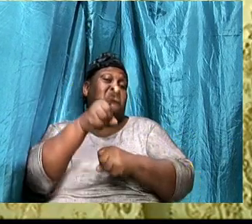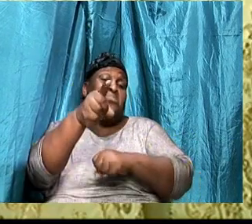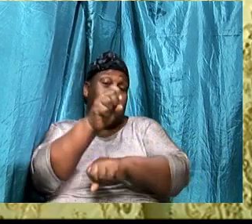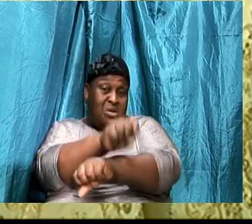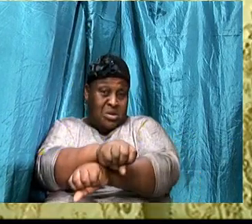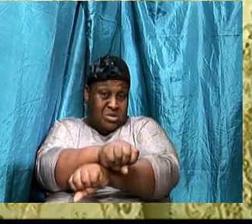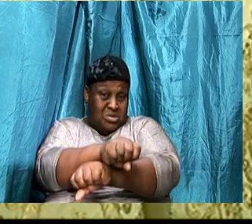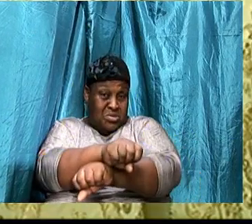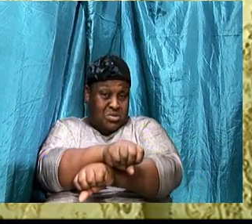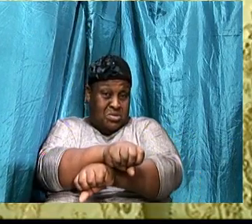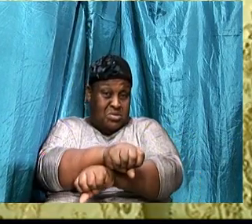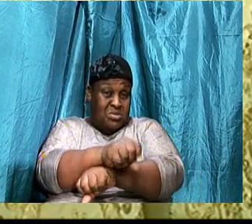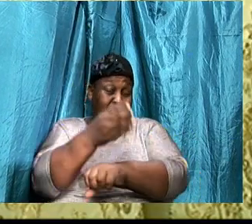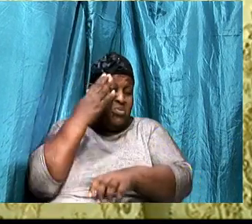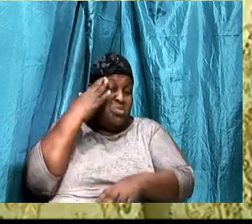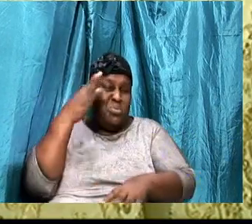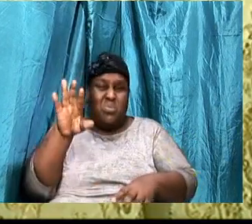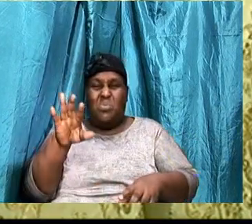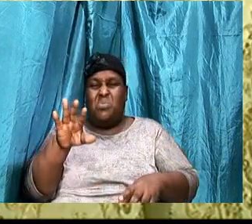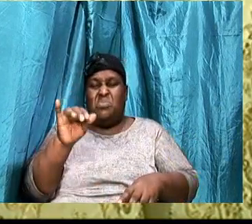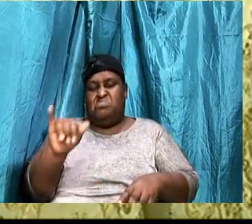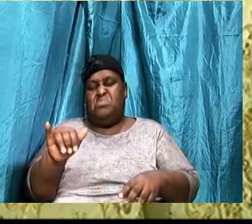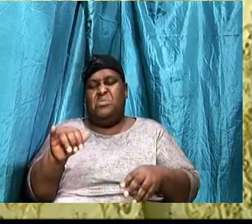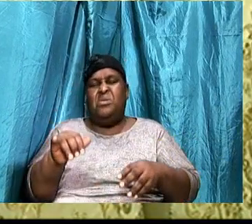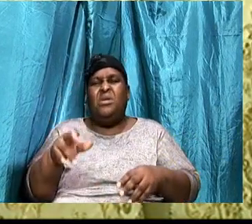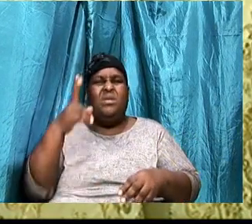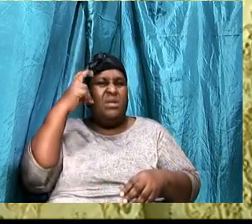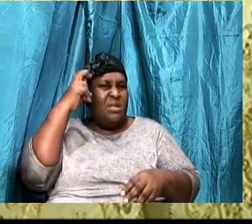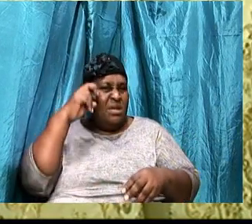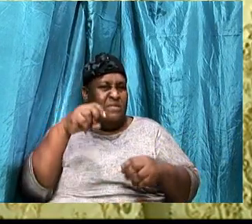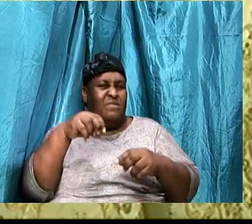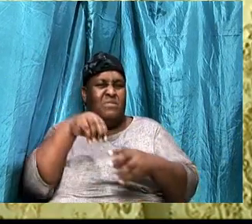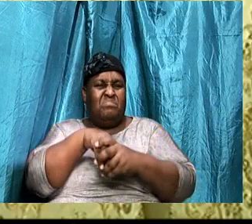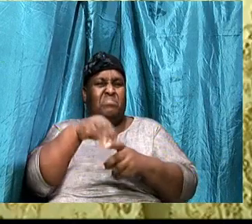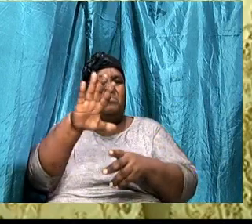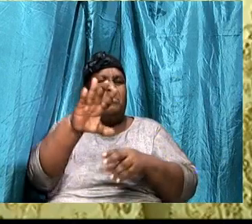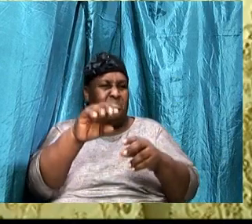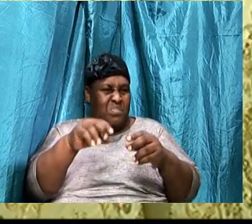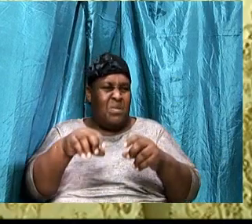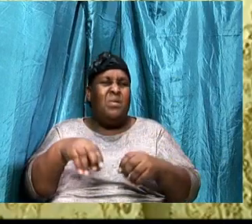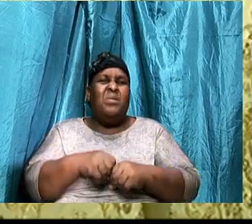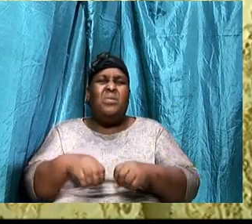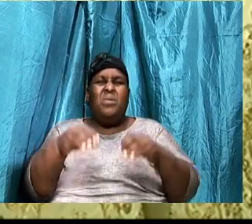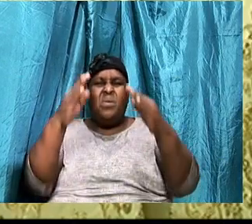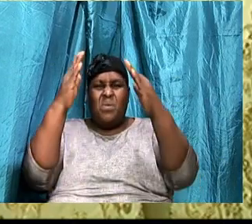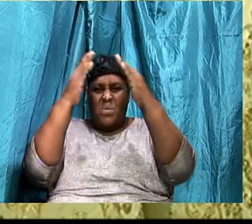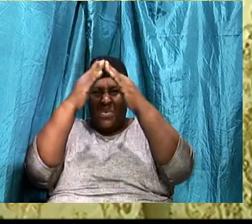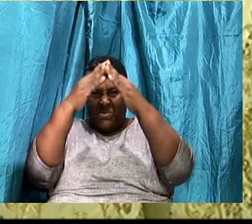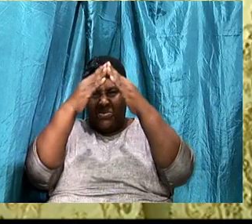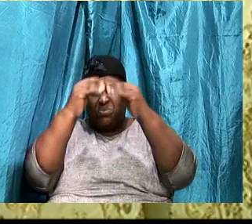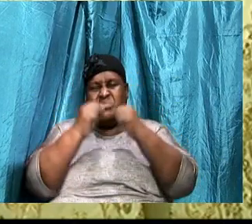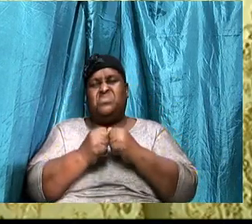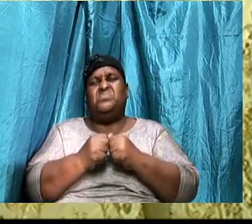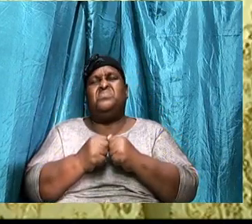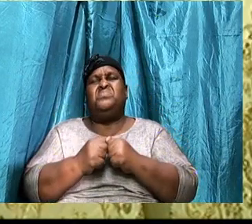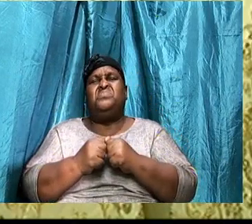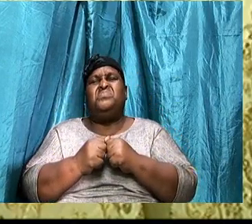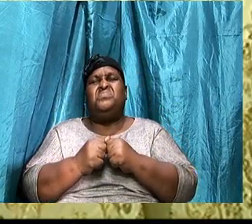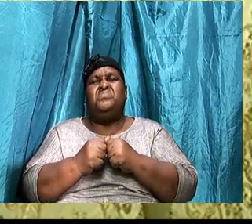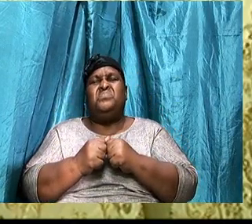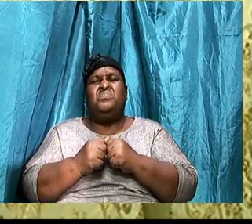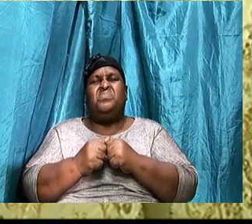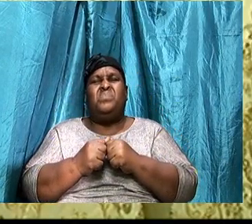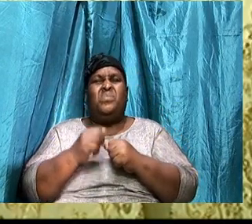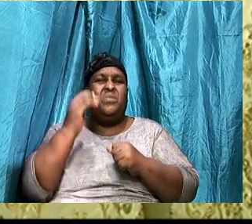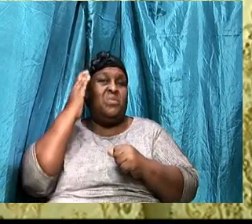was in your camp. So it is important for us. Like I have been saying, that we know the enemy. But it